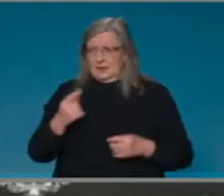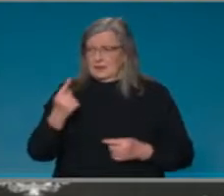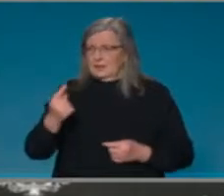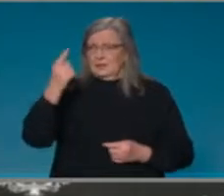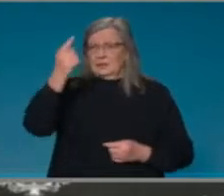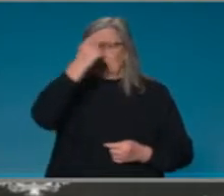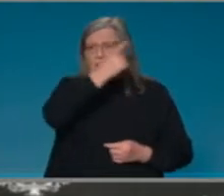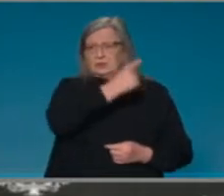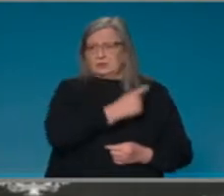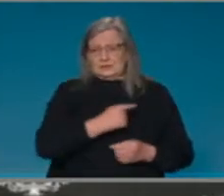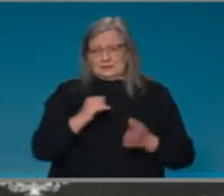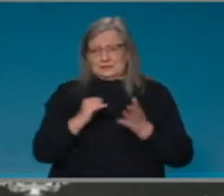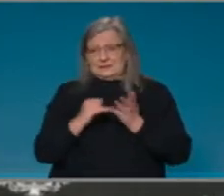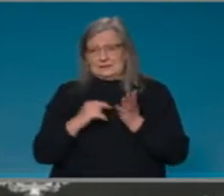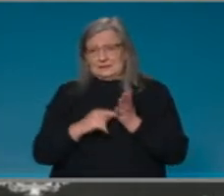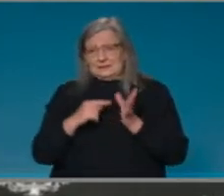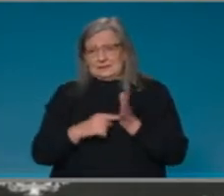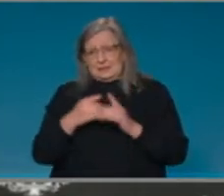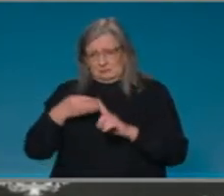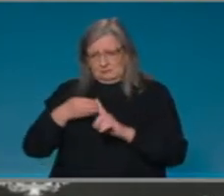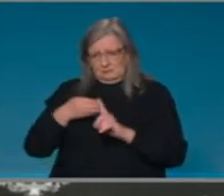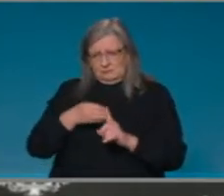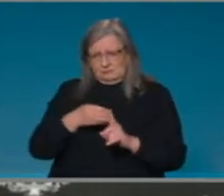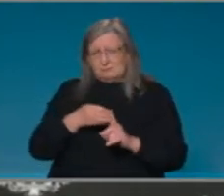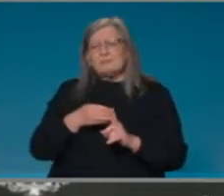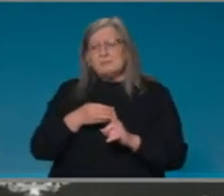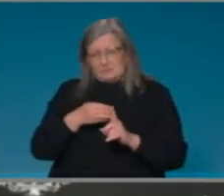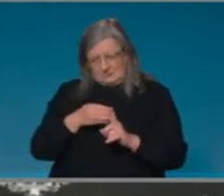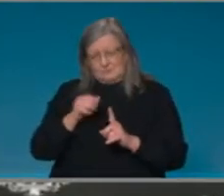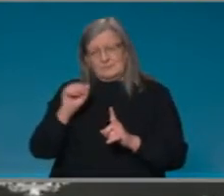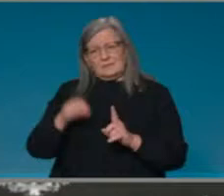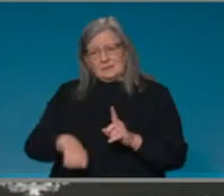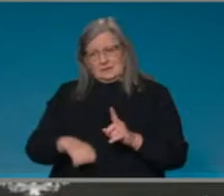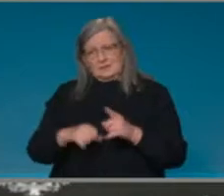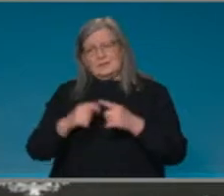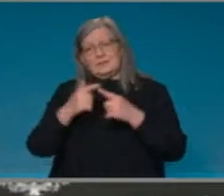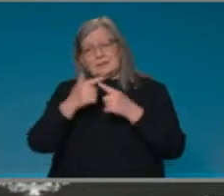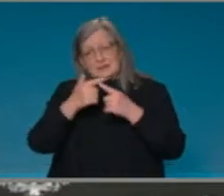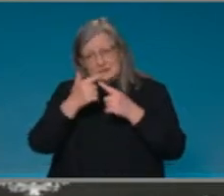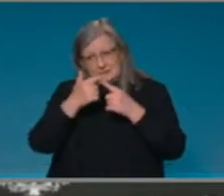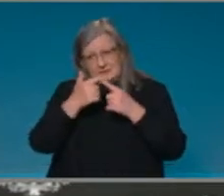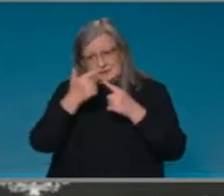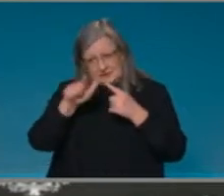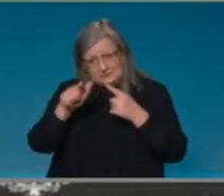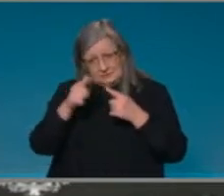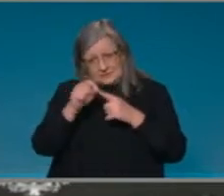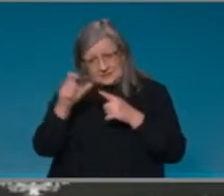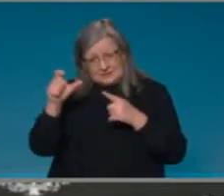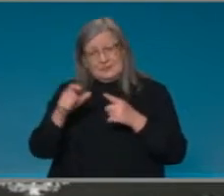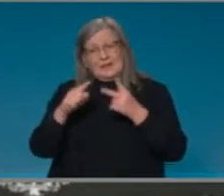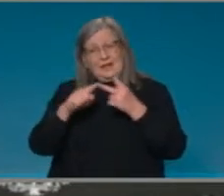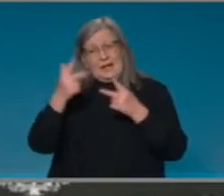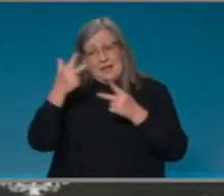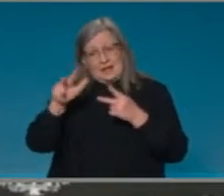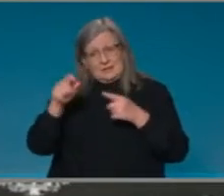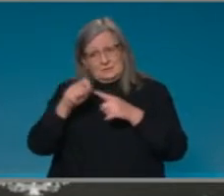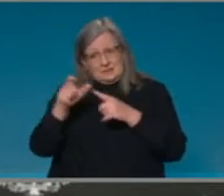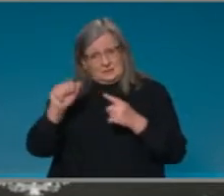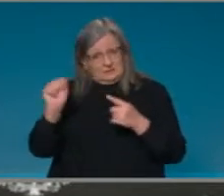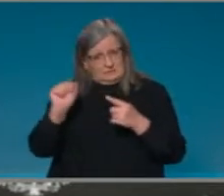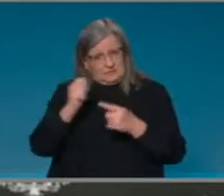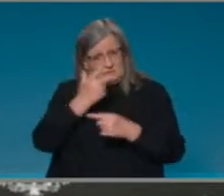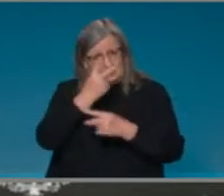national plan with the 70% and 80% double dose thresholds. And the fact that the ACT